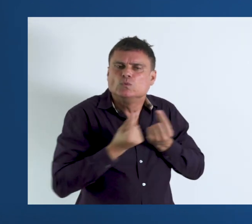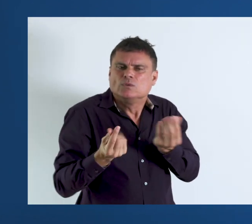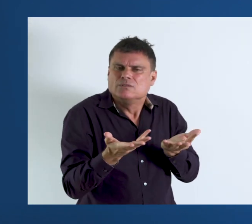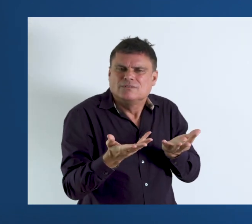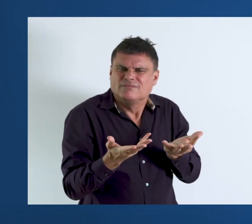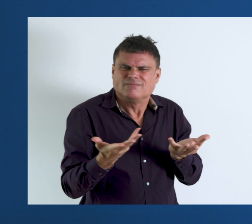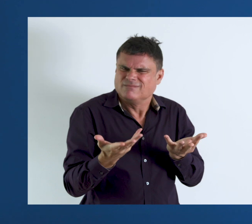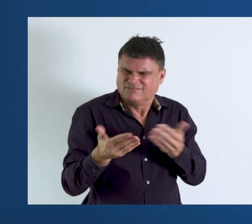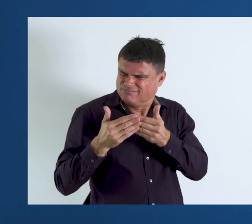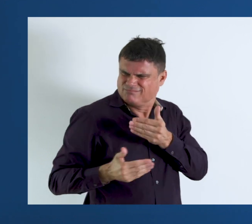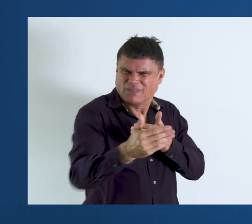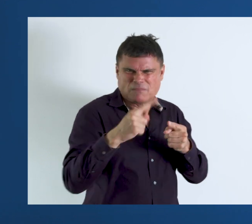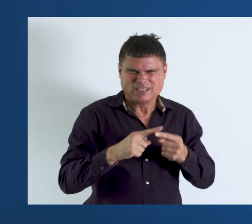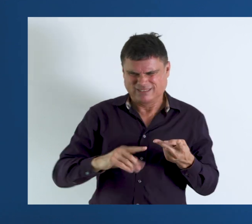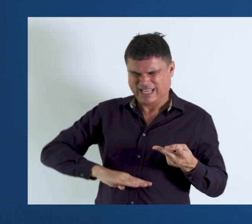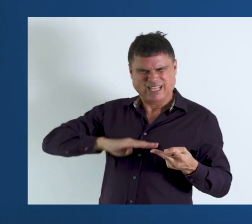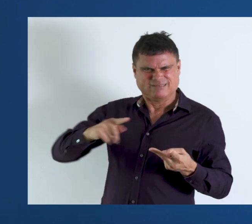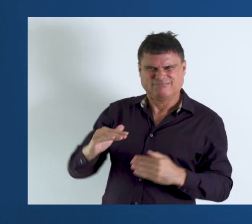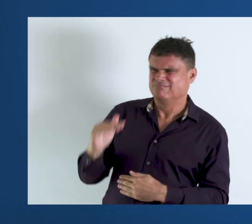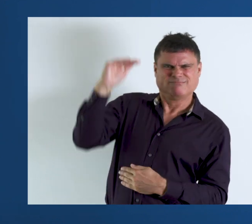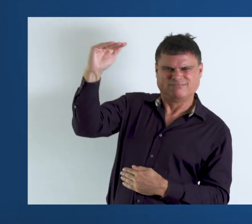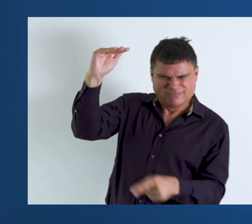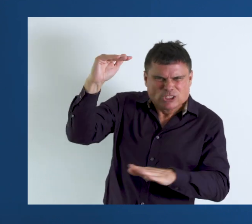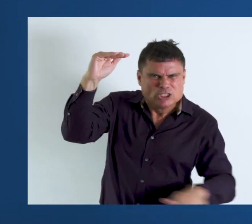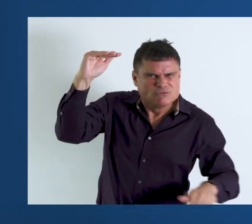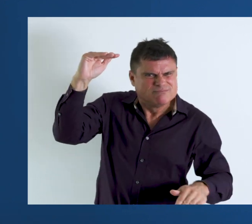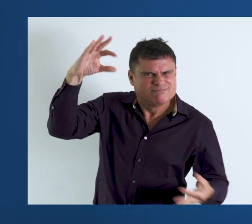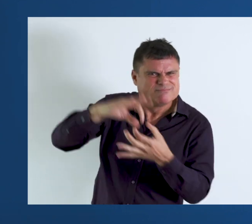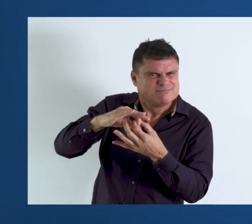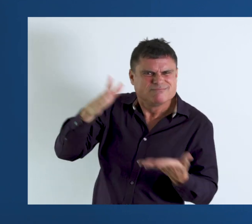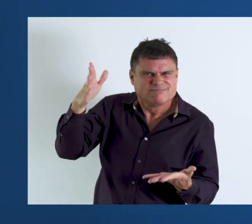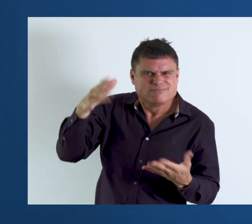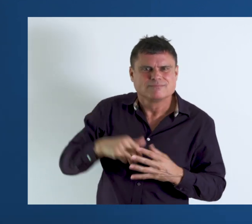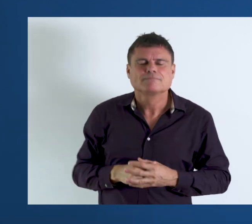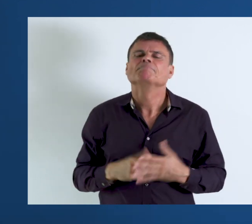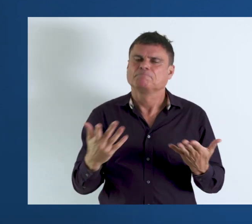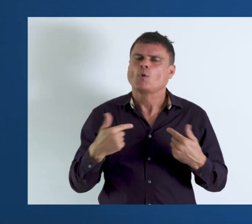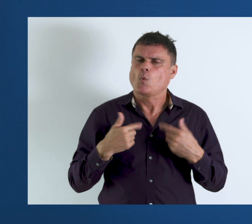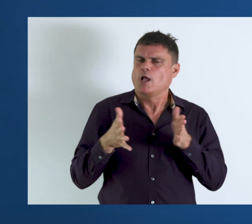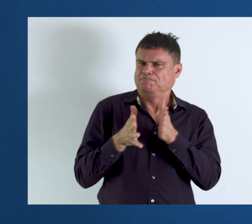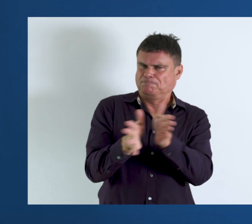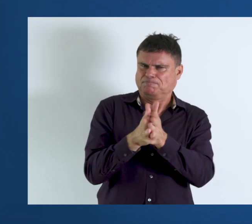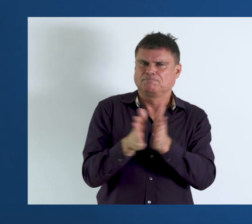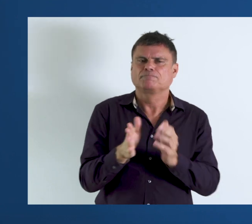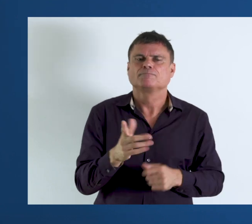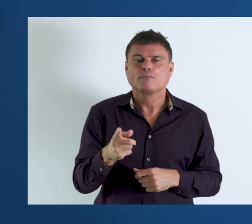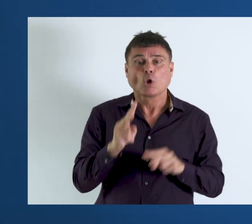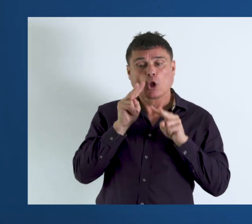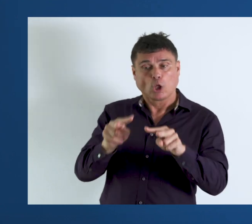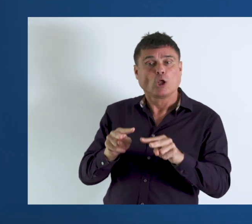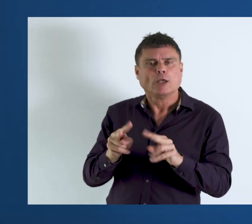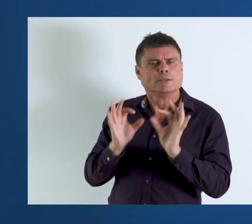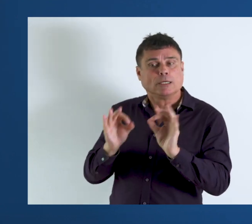due to long lasting illness, invalidity or old age? I would like to take a moment to reflect